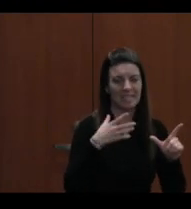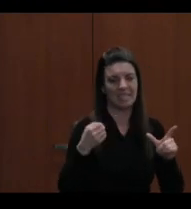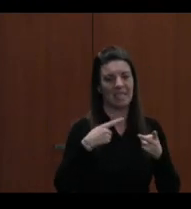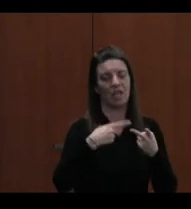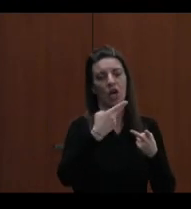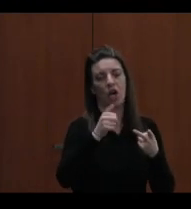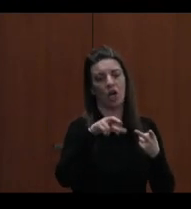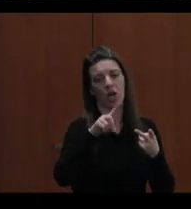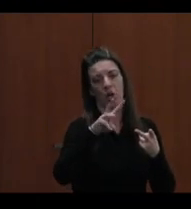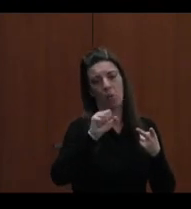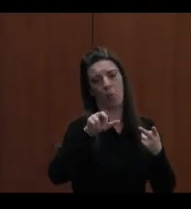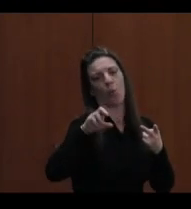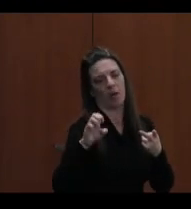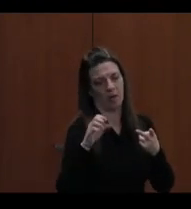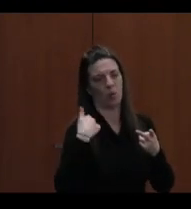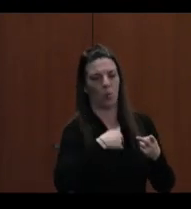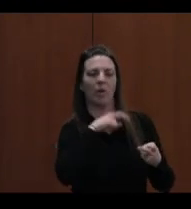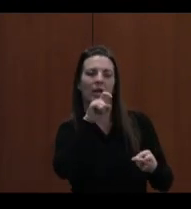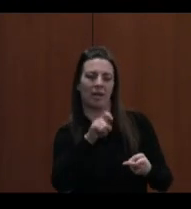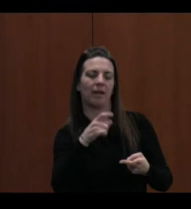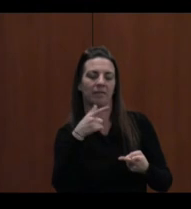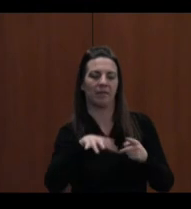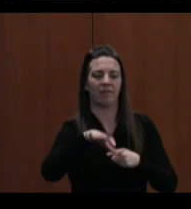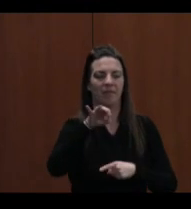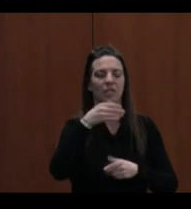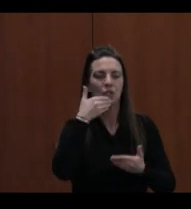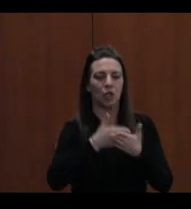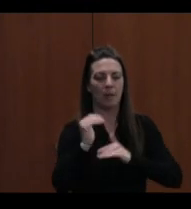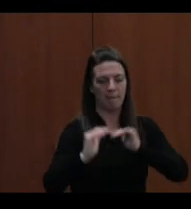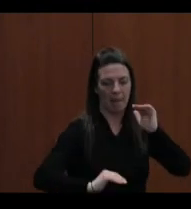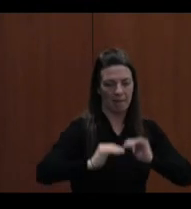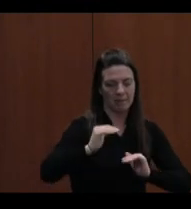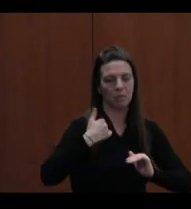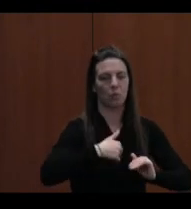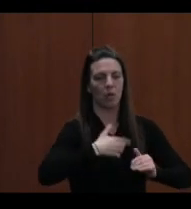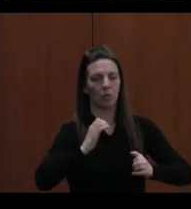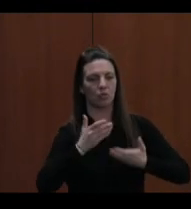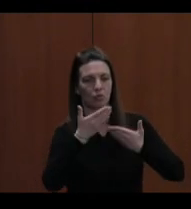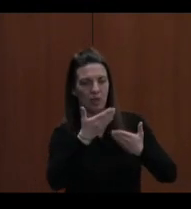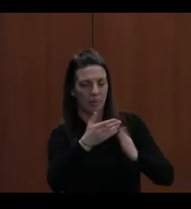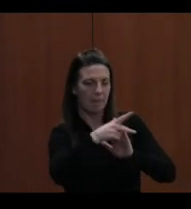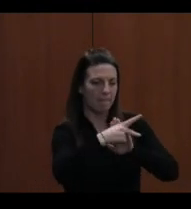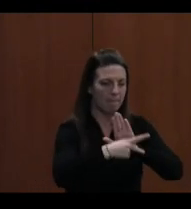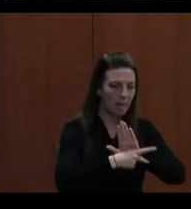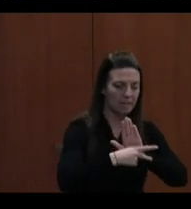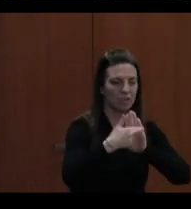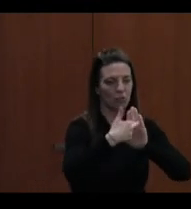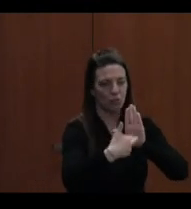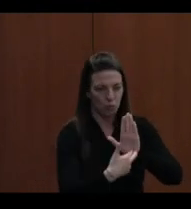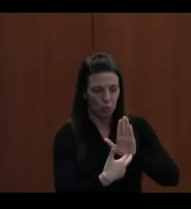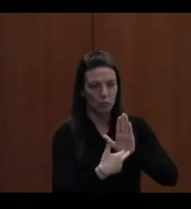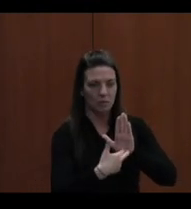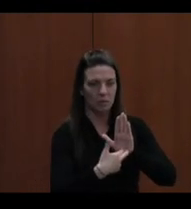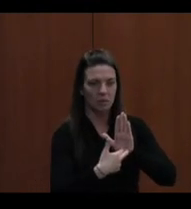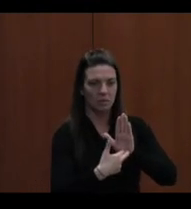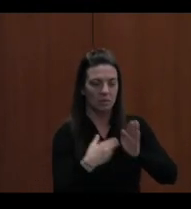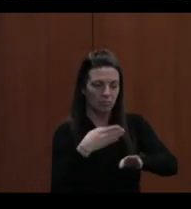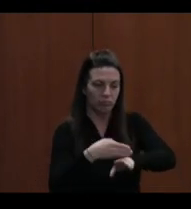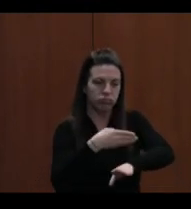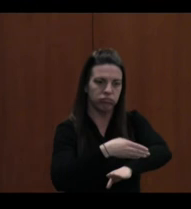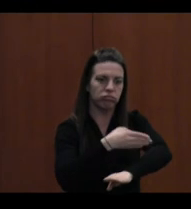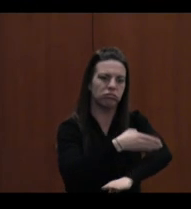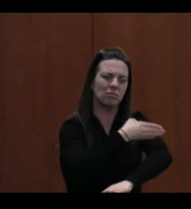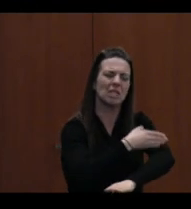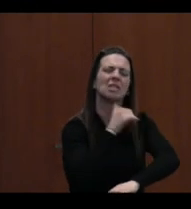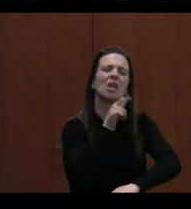find that balance. We want to recommend policy and regulation upgrades over the next couple of years that will not so much change what they are but bring